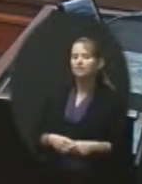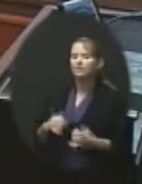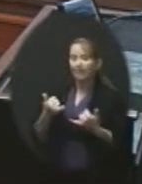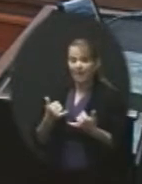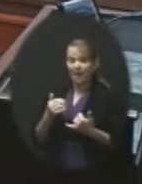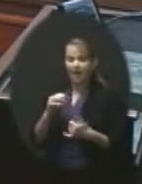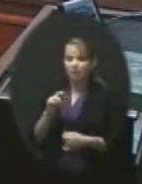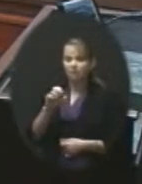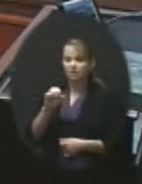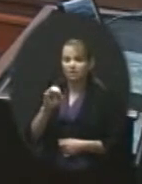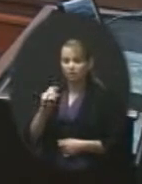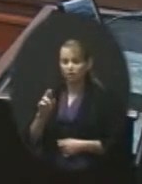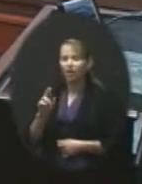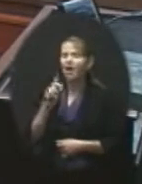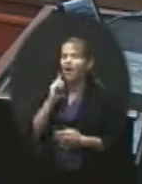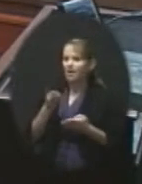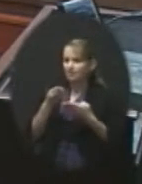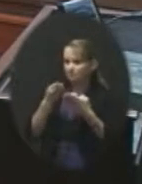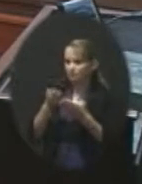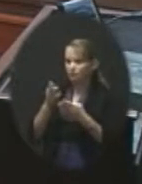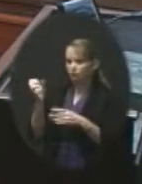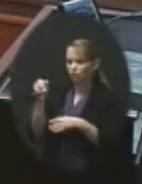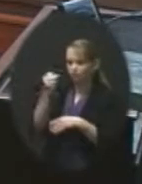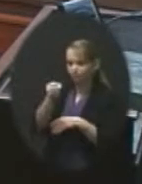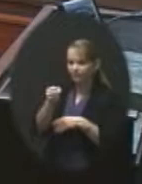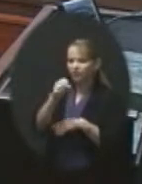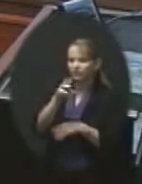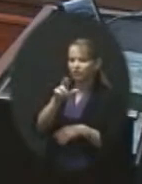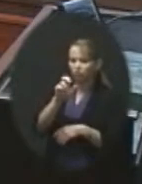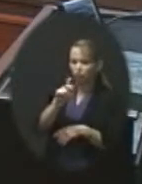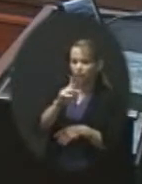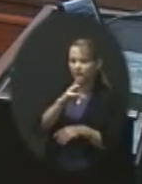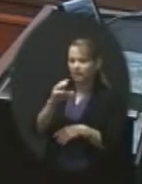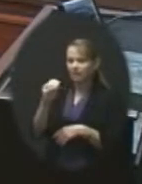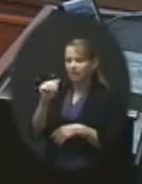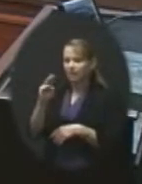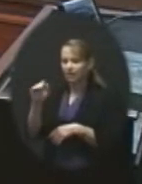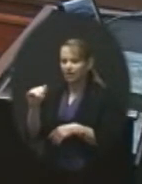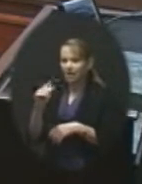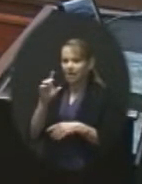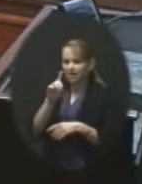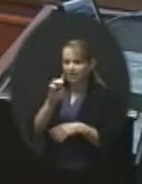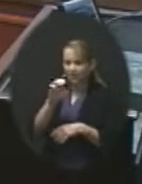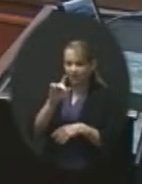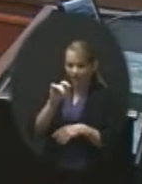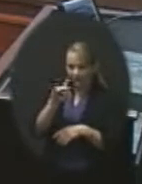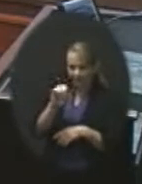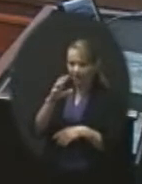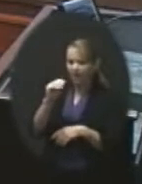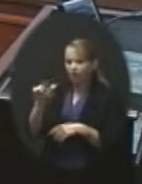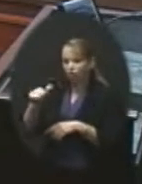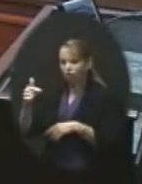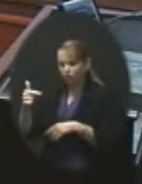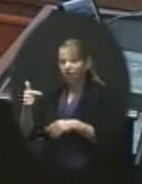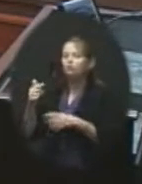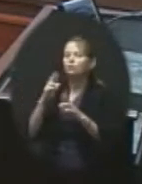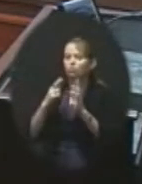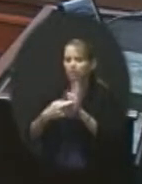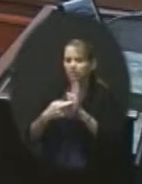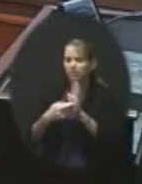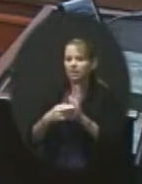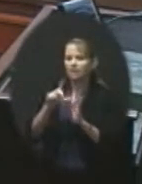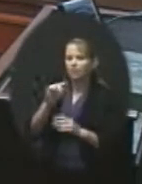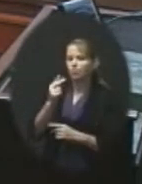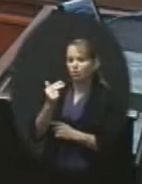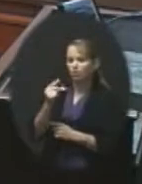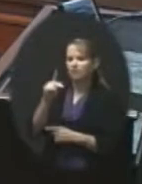yet again to appoint Rick and Amy delegate and alternate delegate to represent the Olathe Public Schools at the December 8th, 2013 Kansas